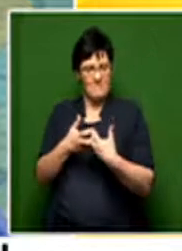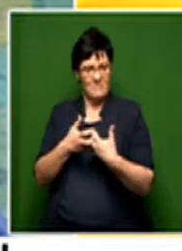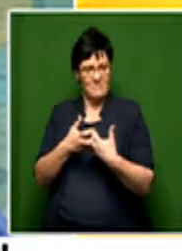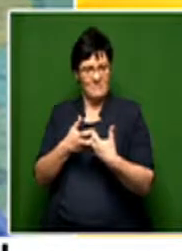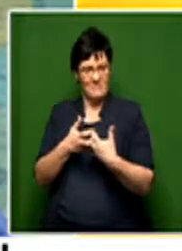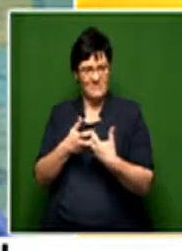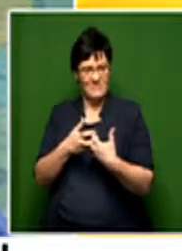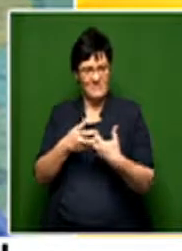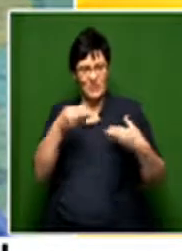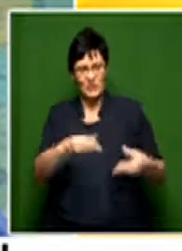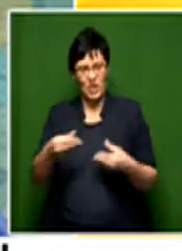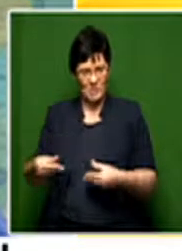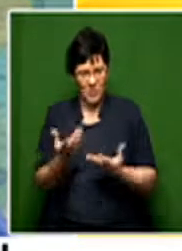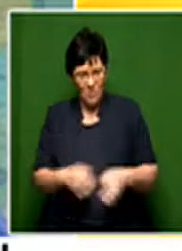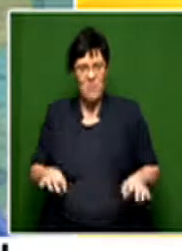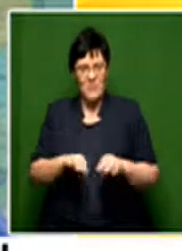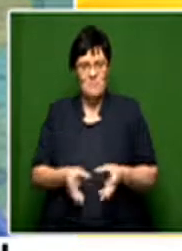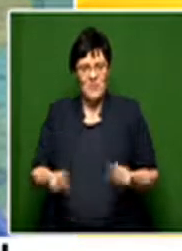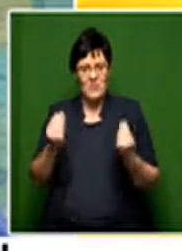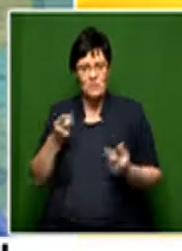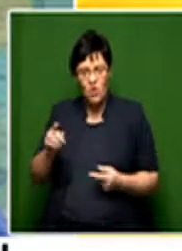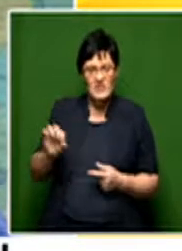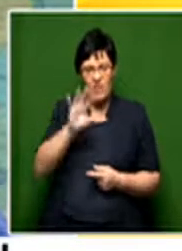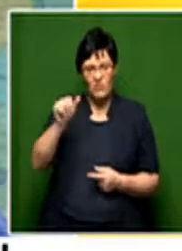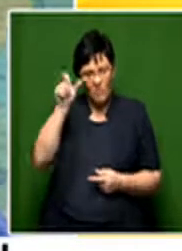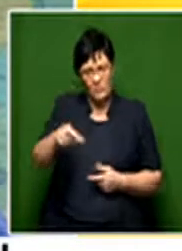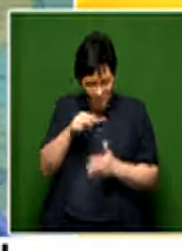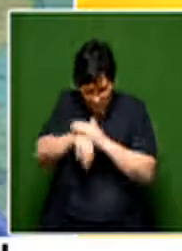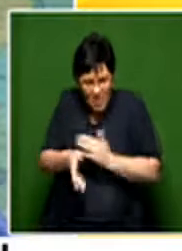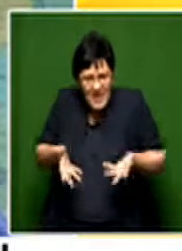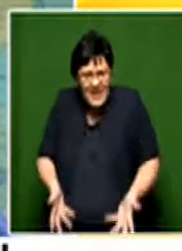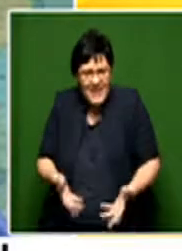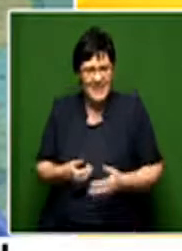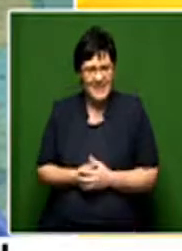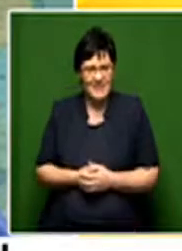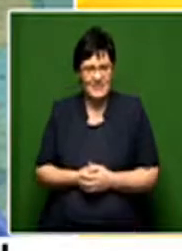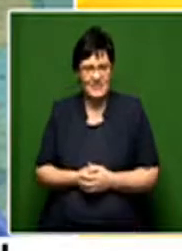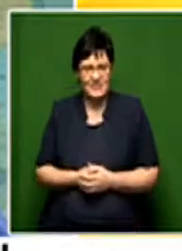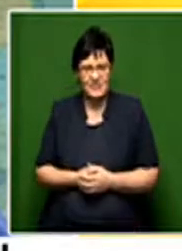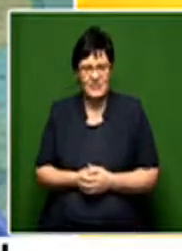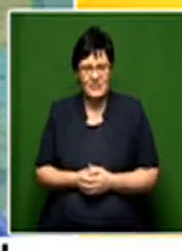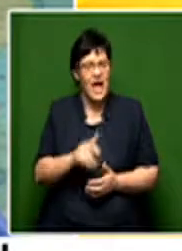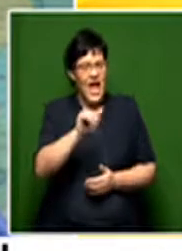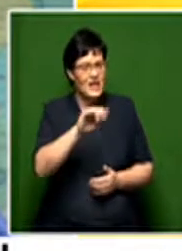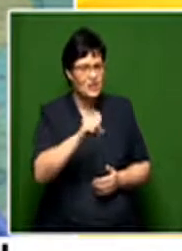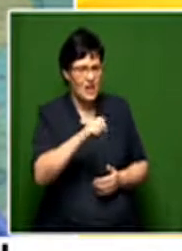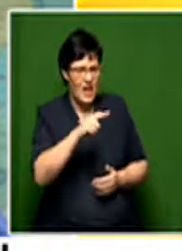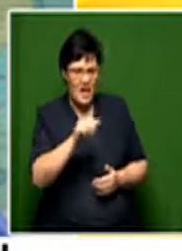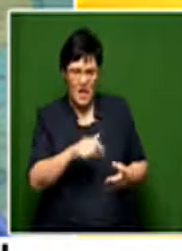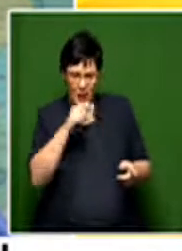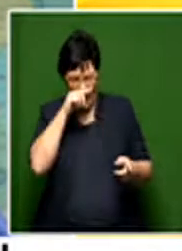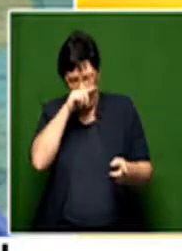your, your worth. And because you are, you're a South African, you were born here. And Angela, let me, let me